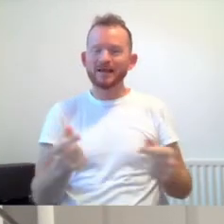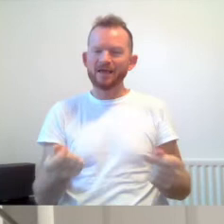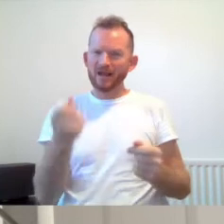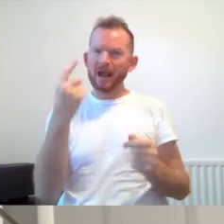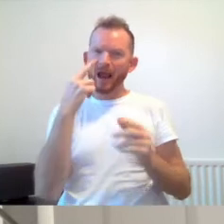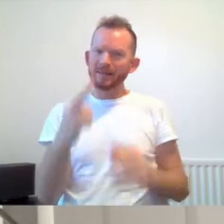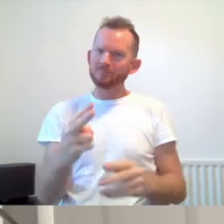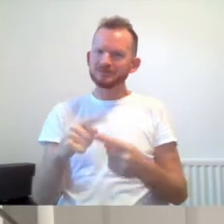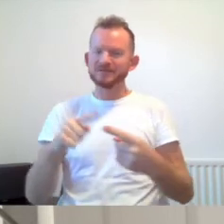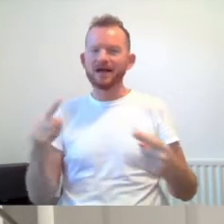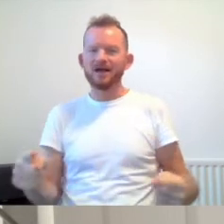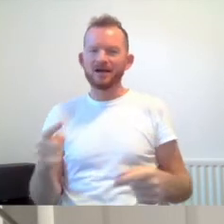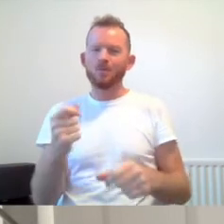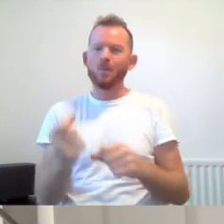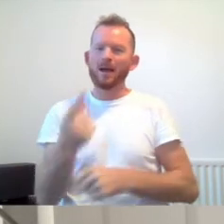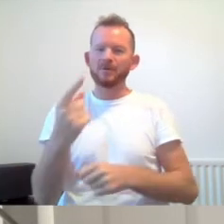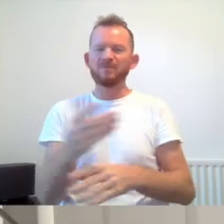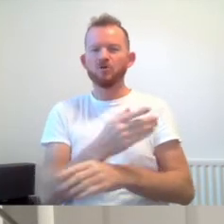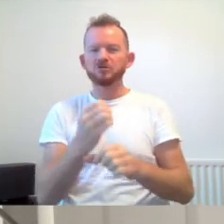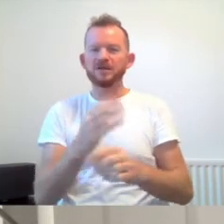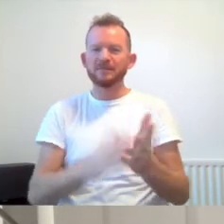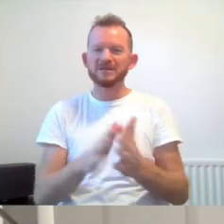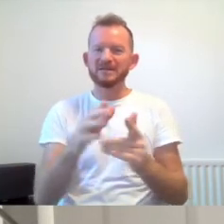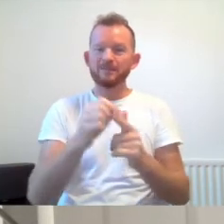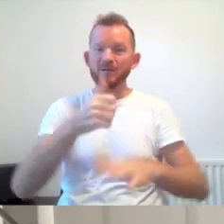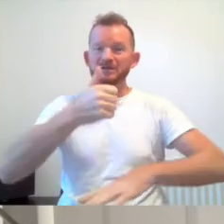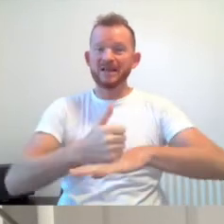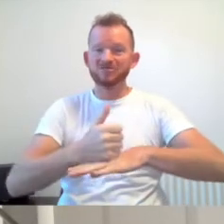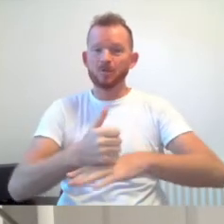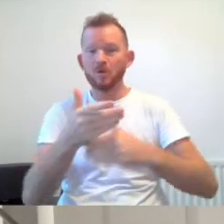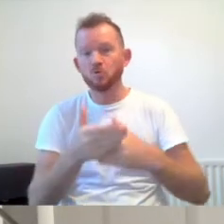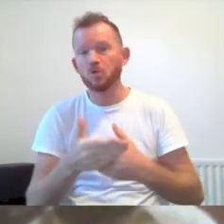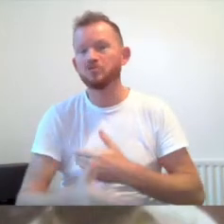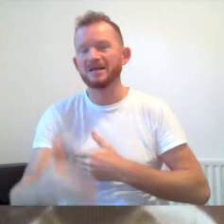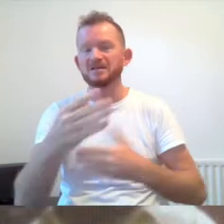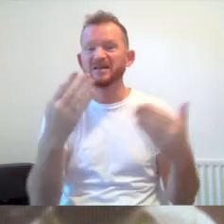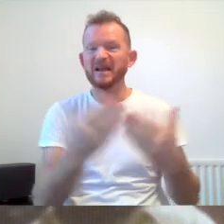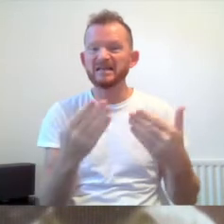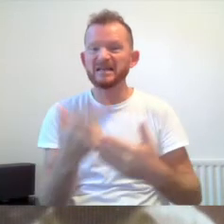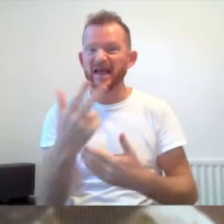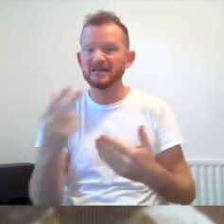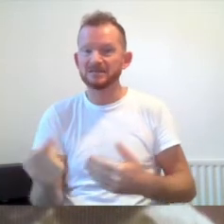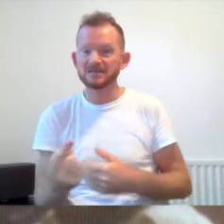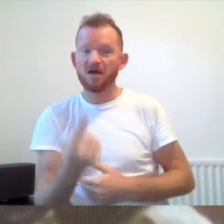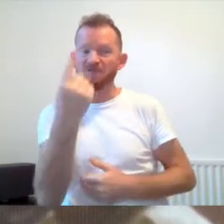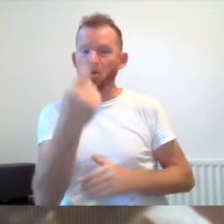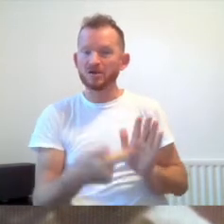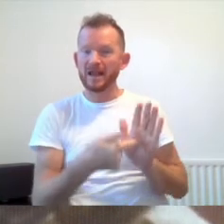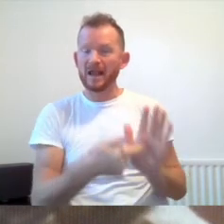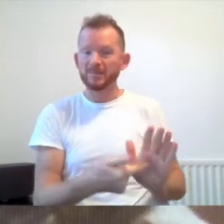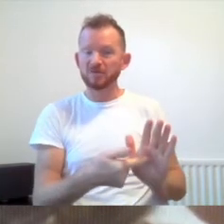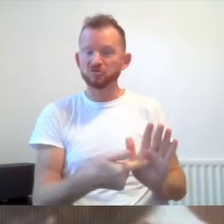before GMCDP was set up and through the rest of the 1980s. The first image shows one of